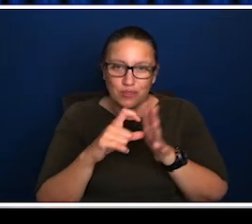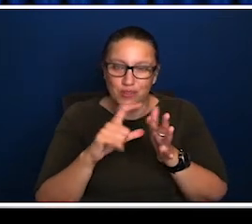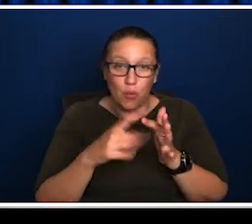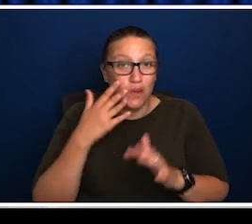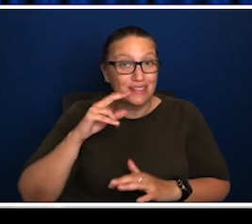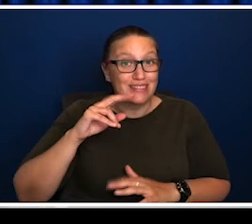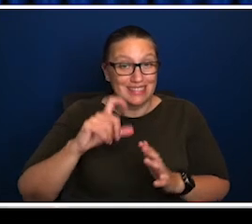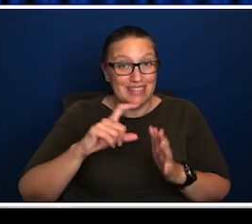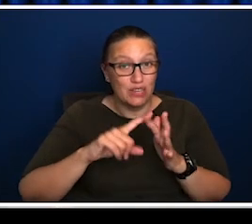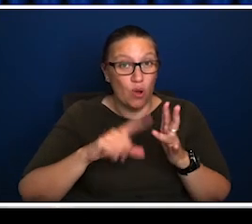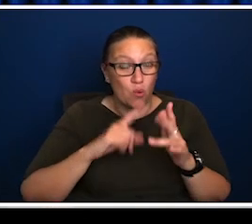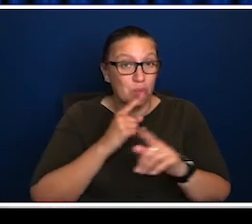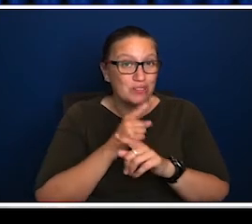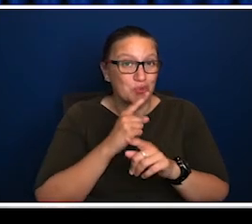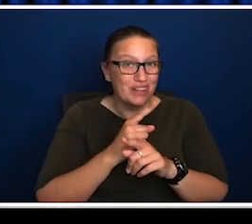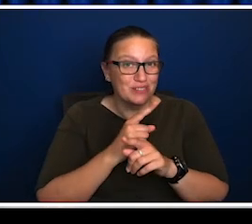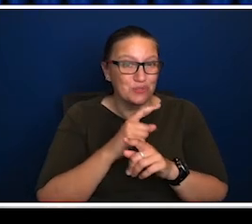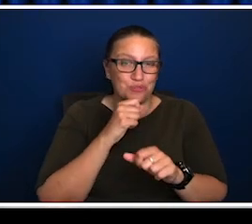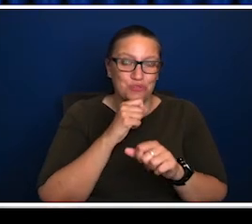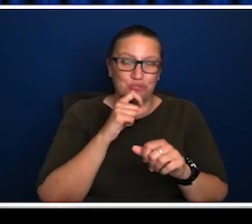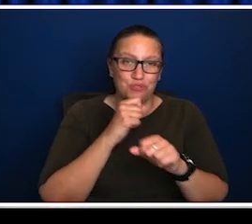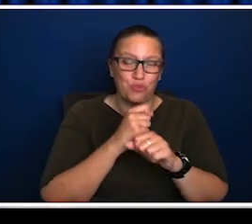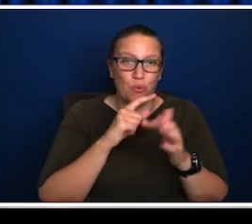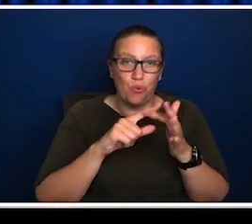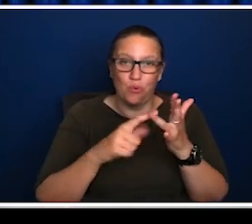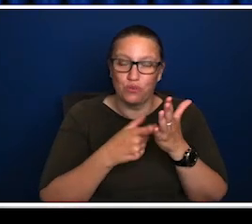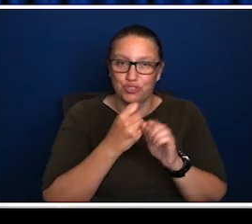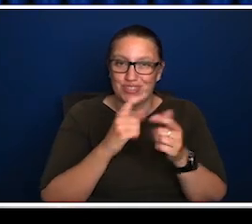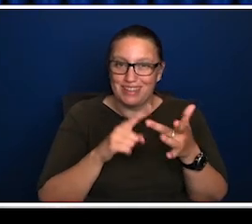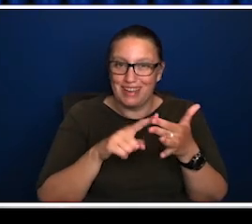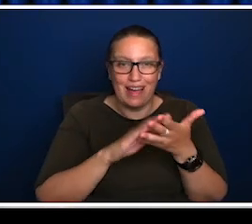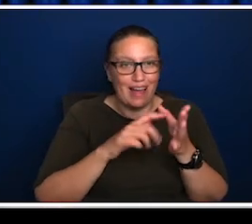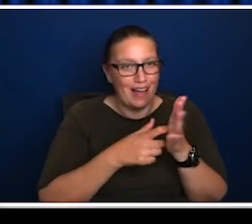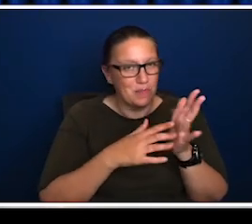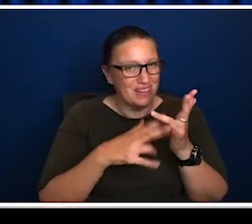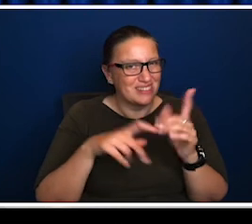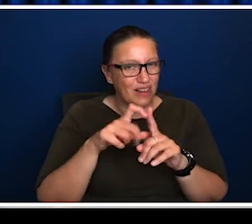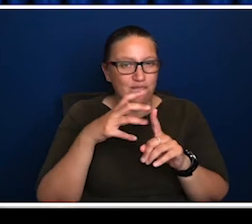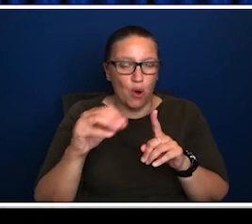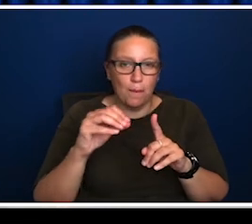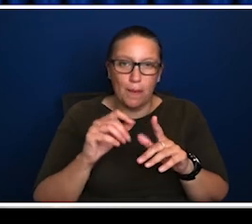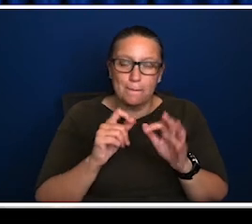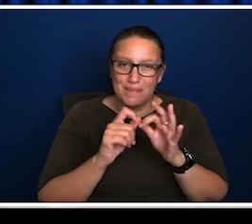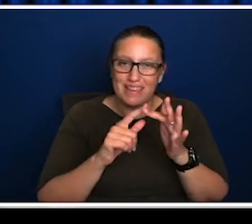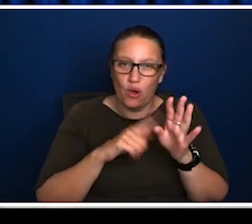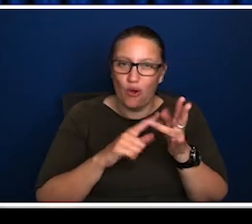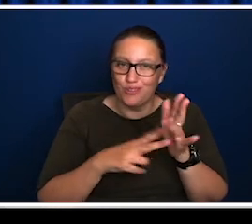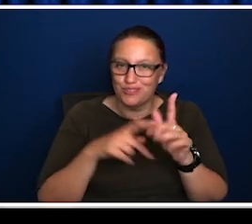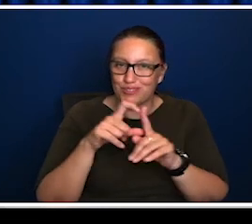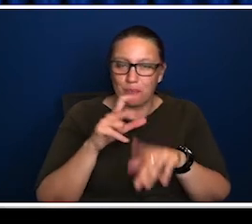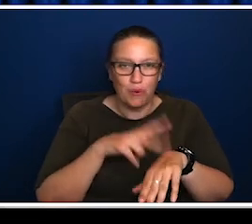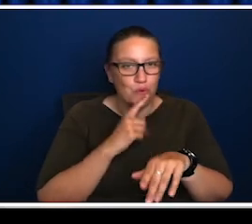Australia Council, Adrian Collette, will be talking to Georgie Harmon, who's the CEO of Beyond Blue, about arts and health and wellbeing.